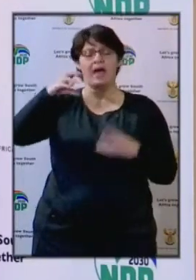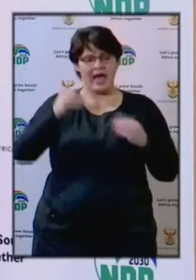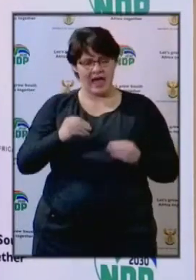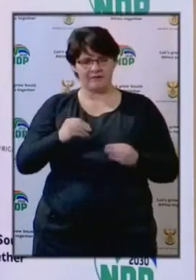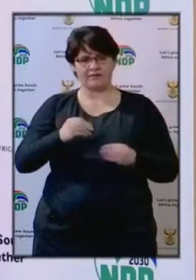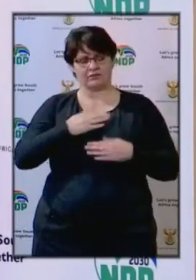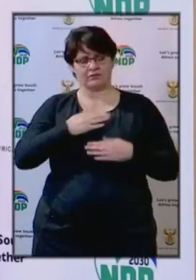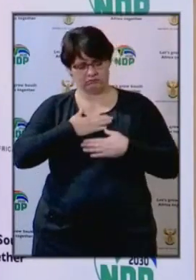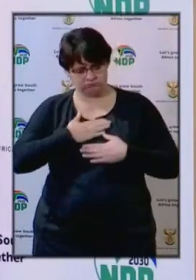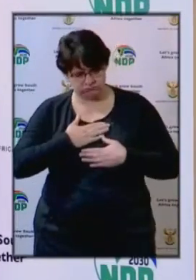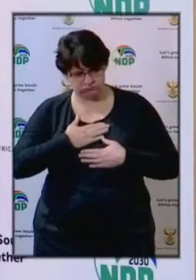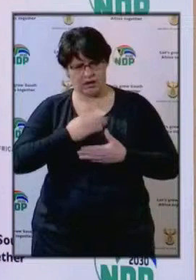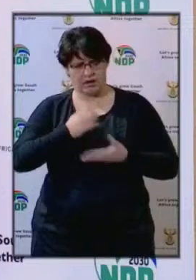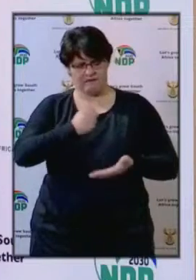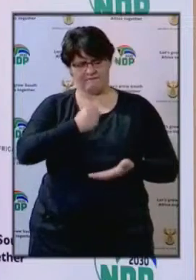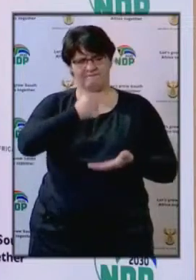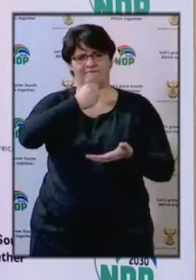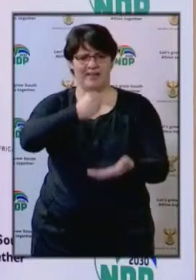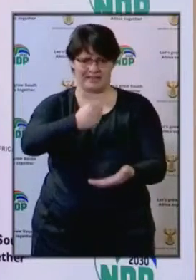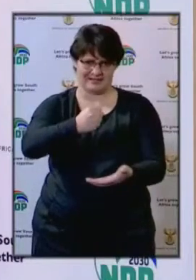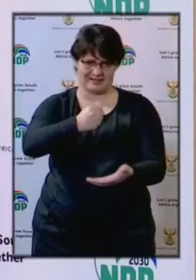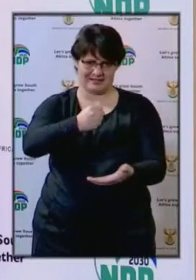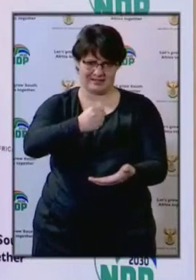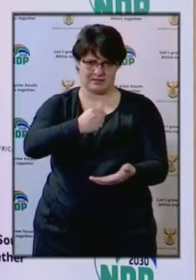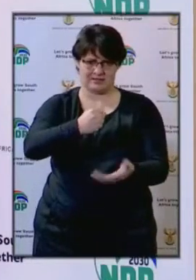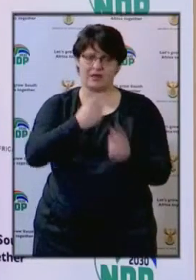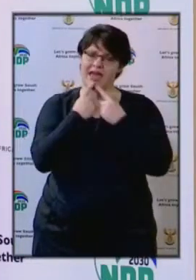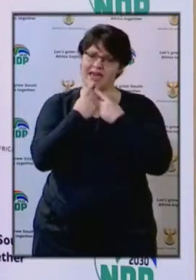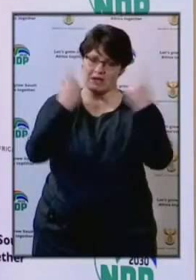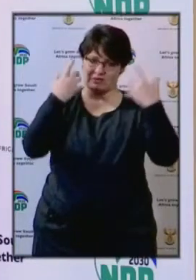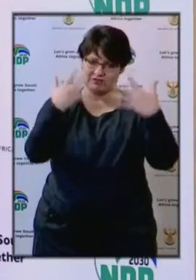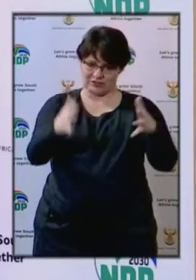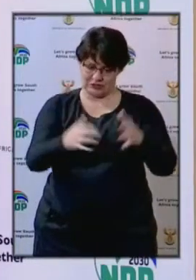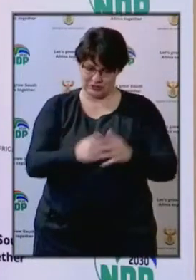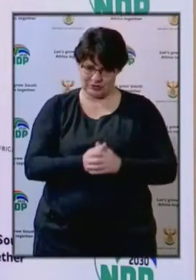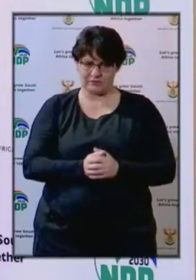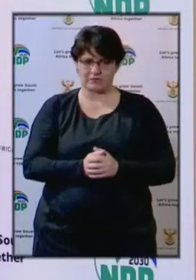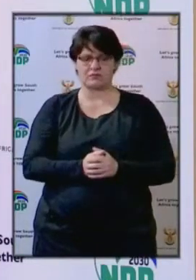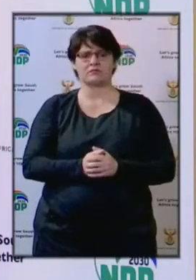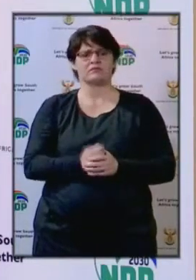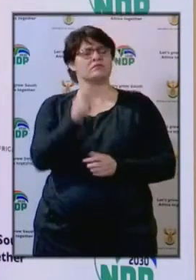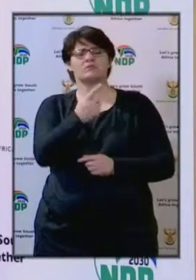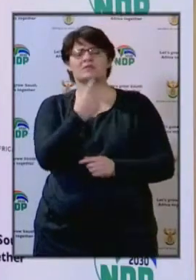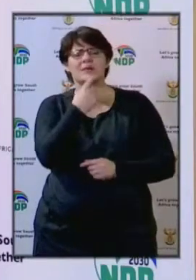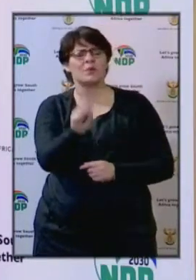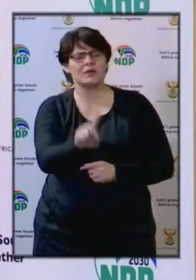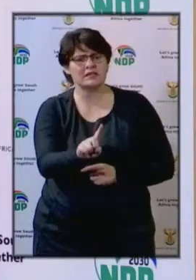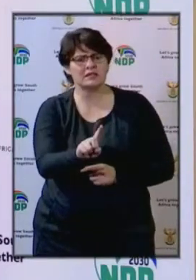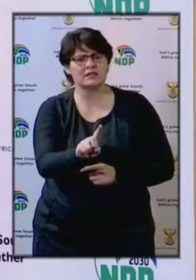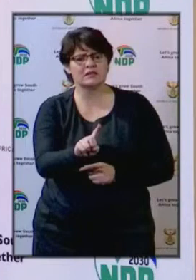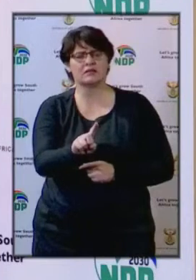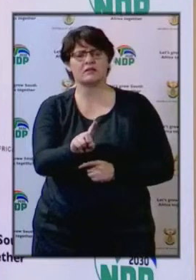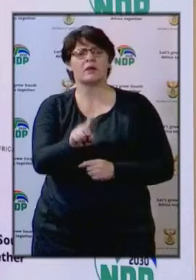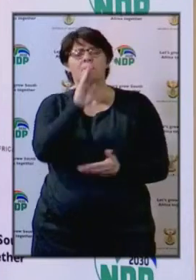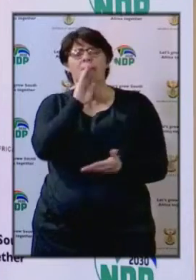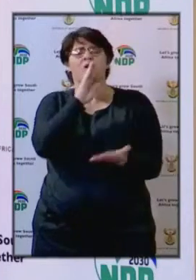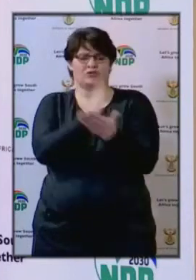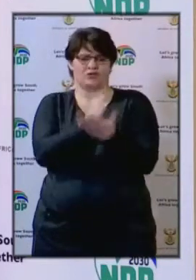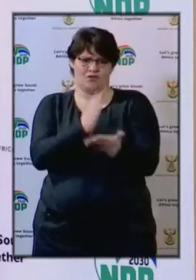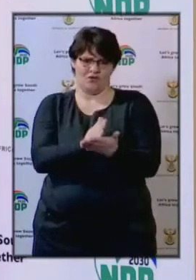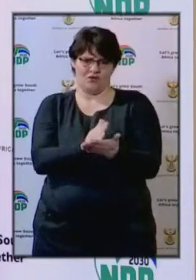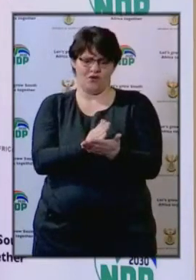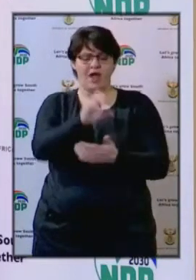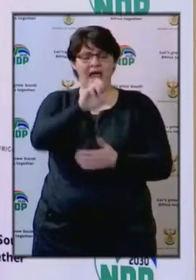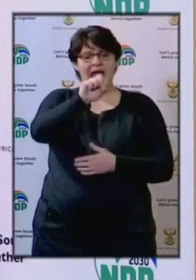fund. And this, when we announced it, was that it was meant to ensure that